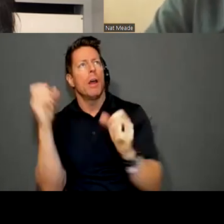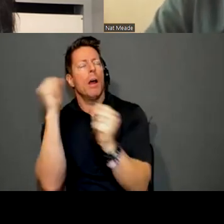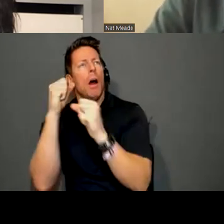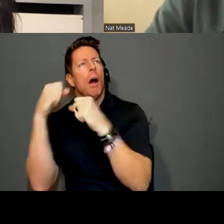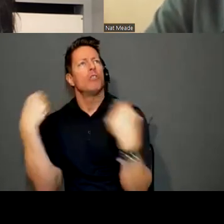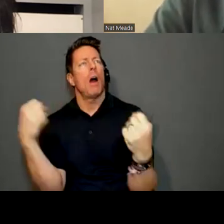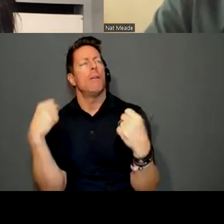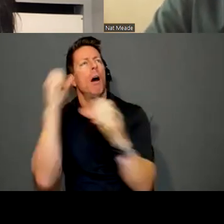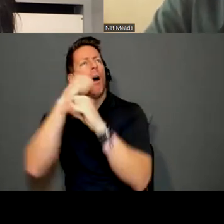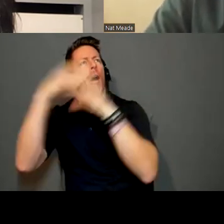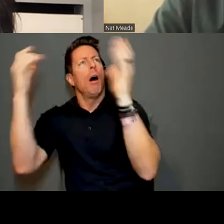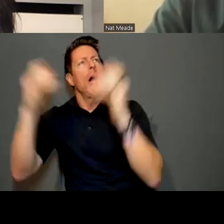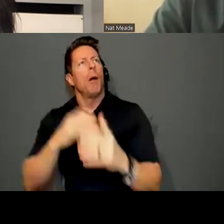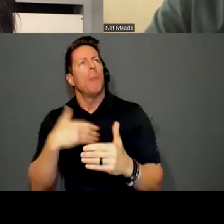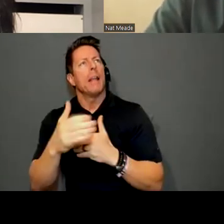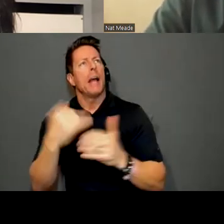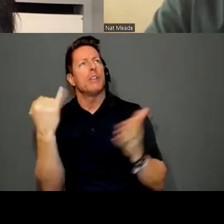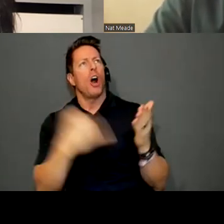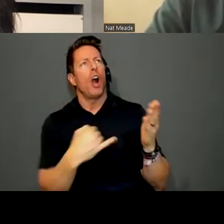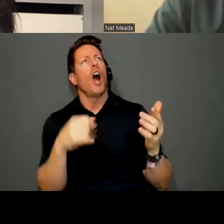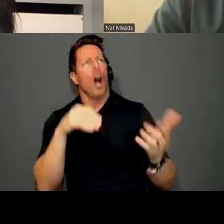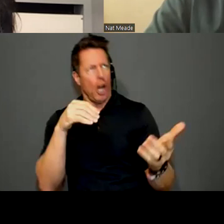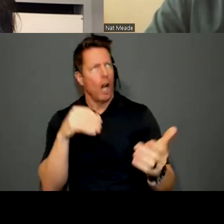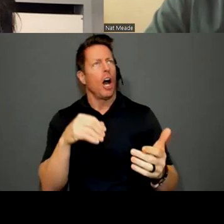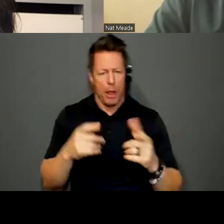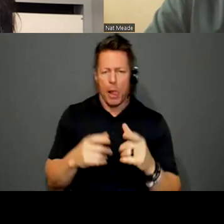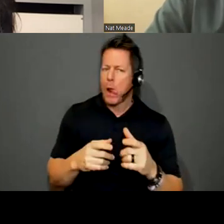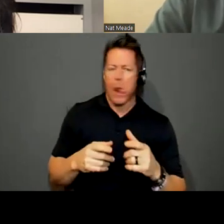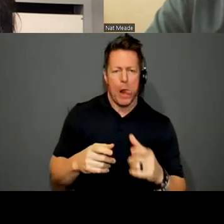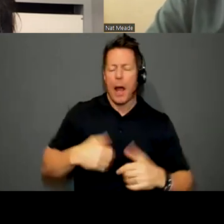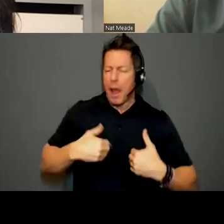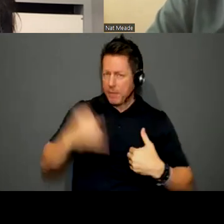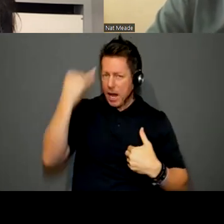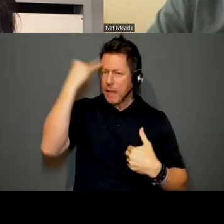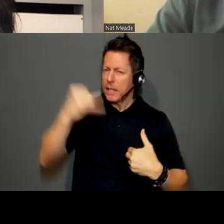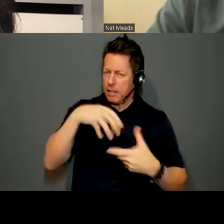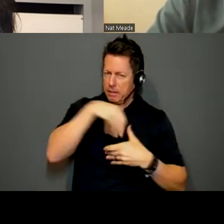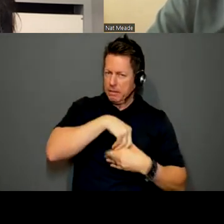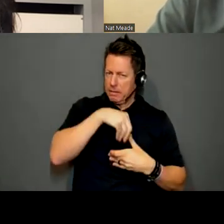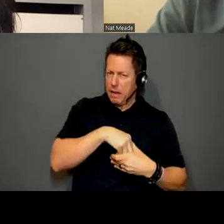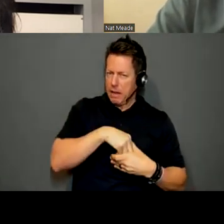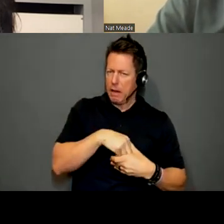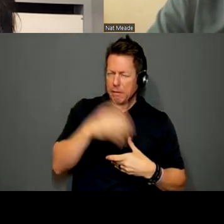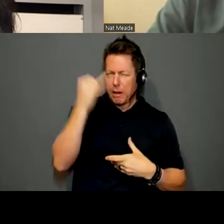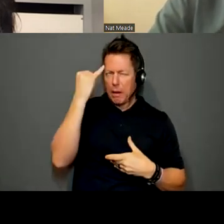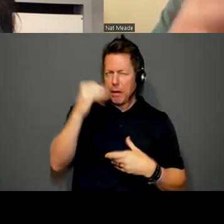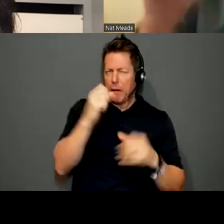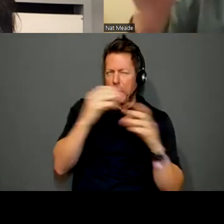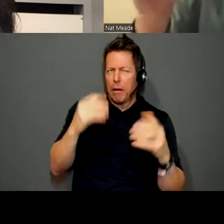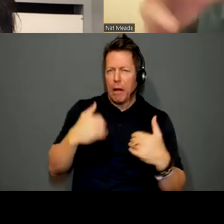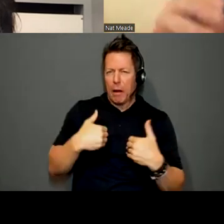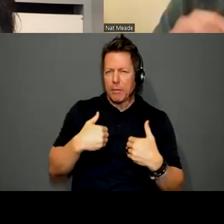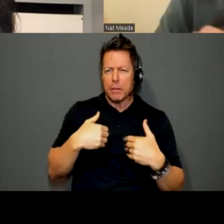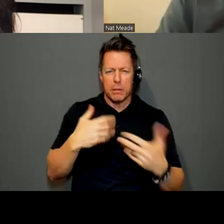is going to be. You know, really it's an idea. And then I have to figure out what it's going to look like. So usually it's like an idea of kind of what, I kind of have these,